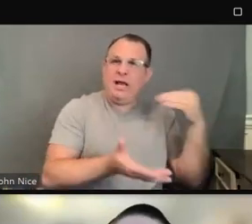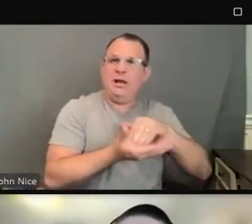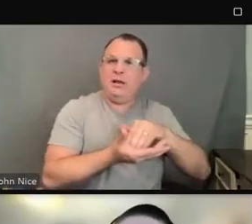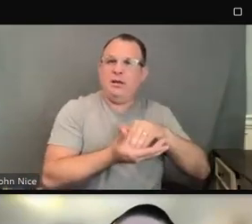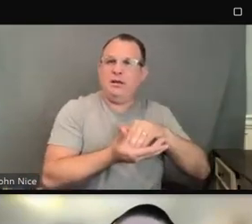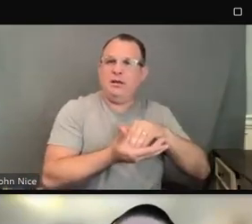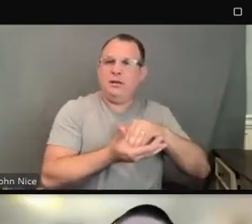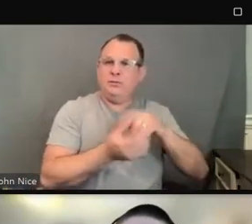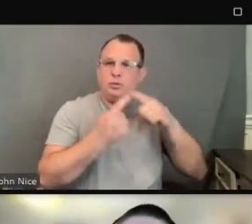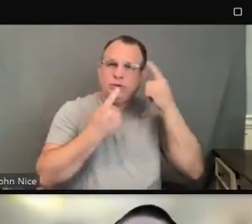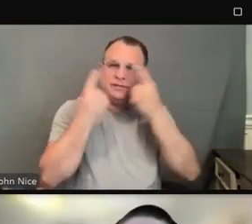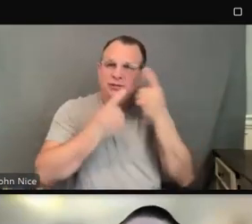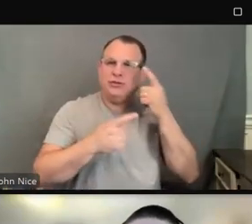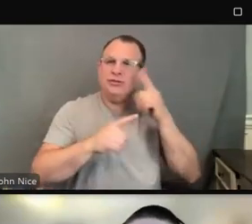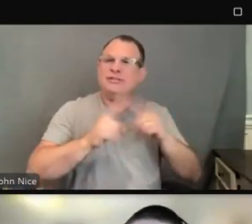of communication.